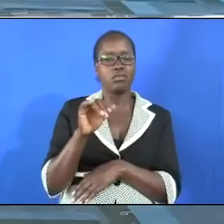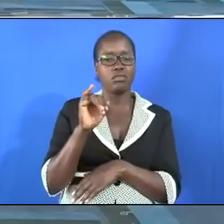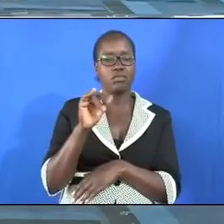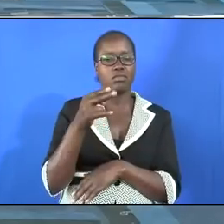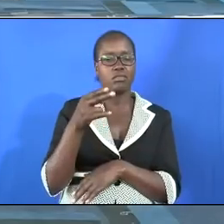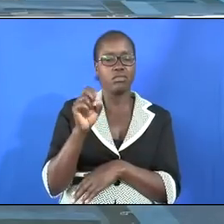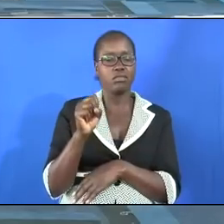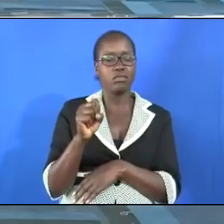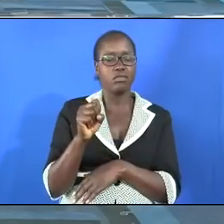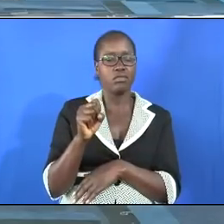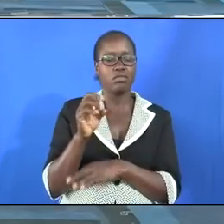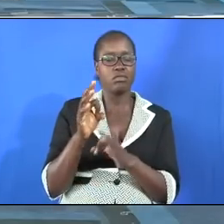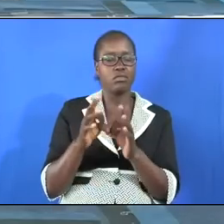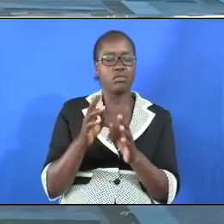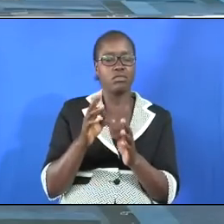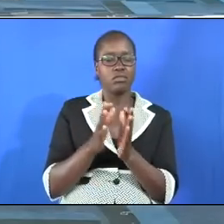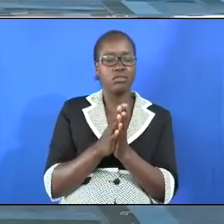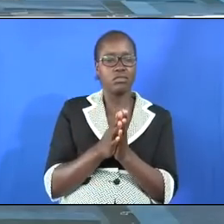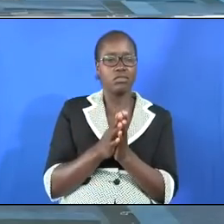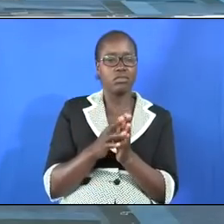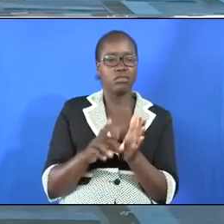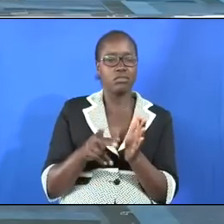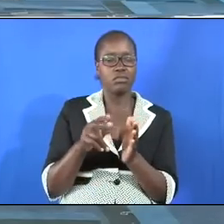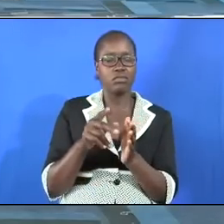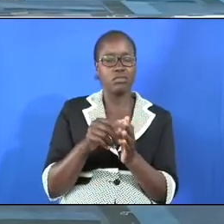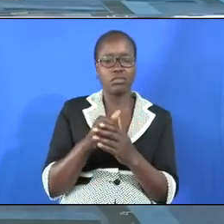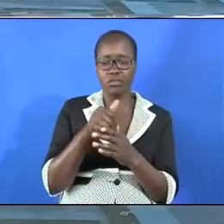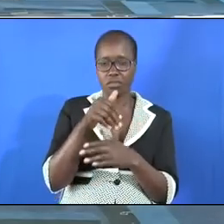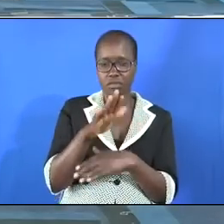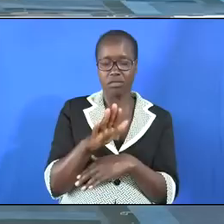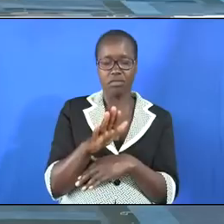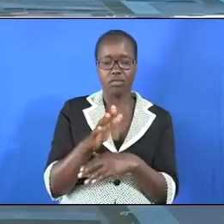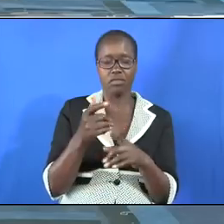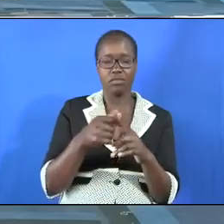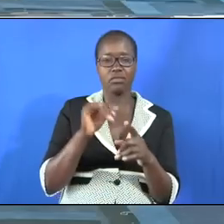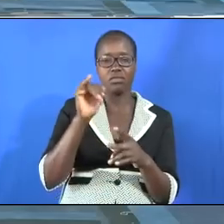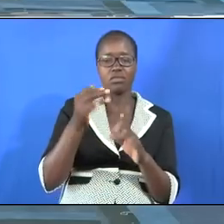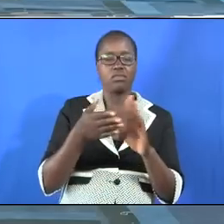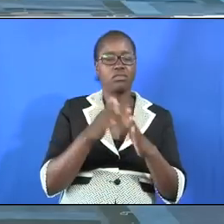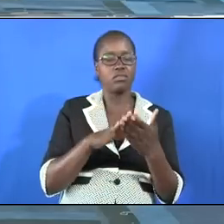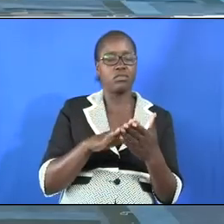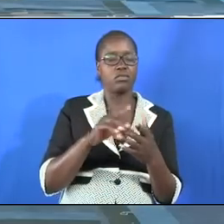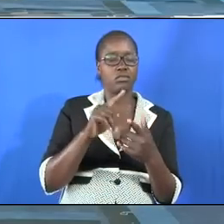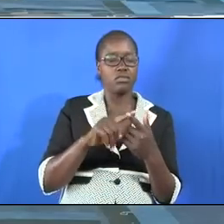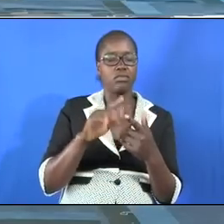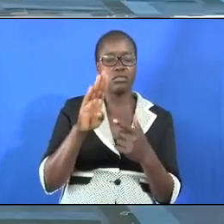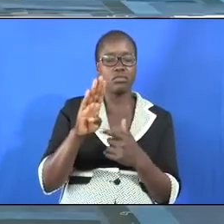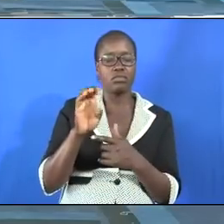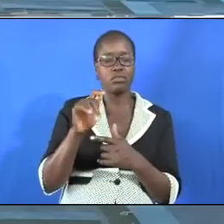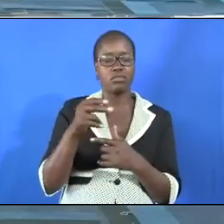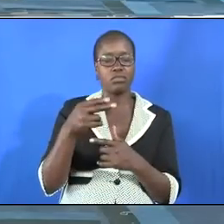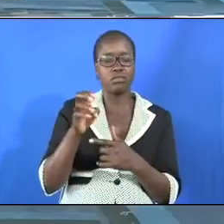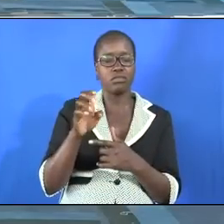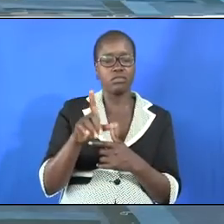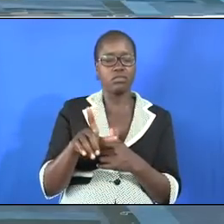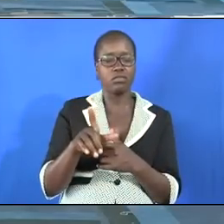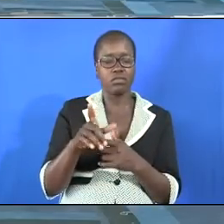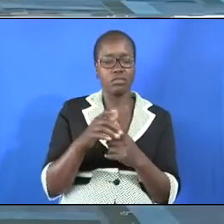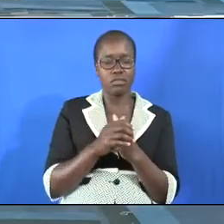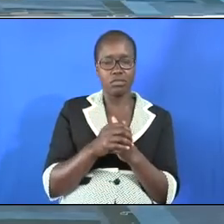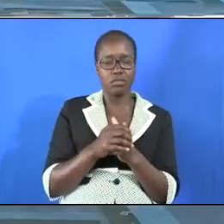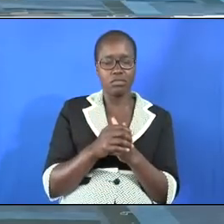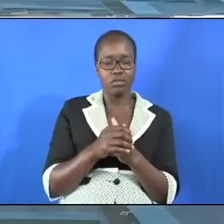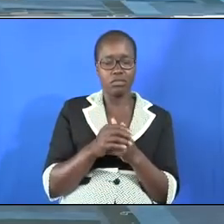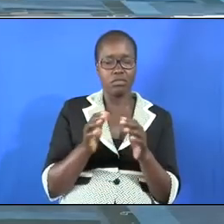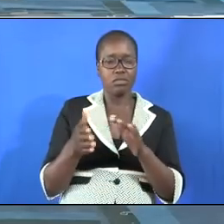is walking from Jericho to Bethel and he's climbing a hill he was